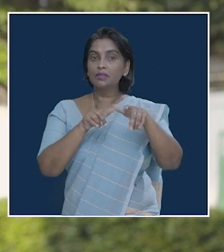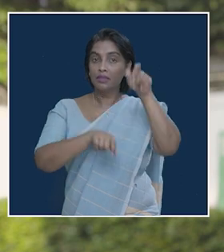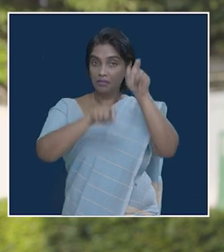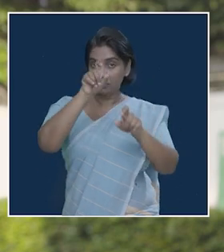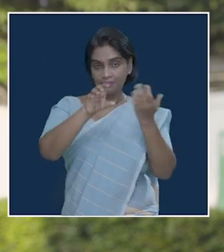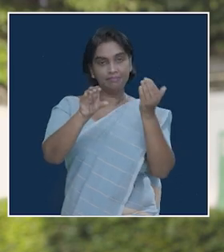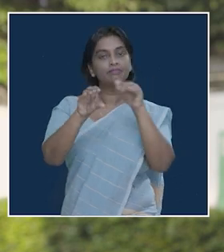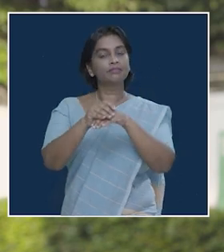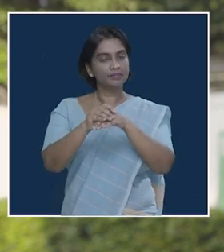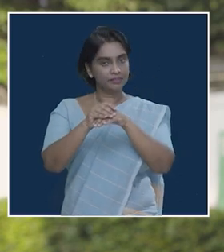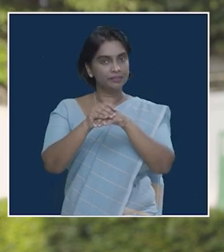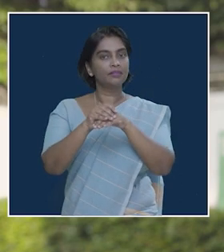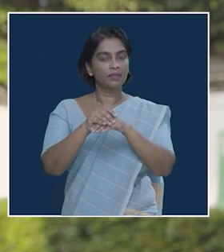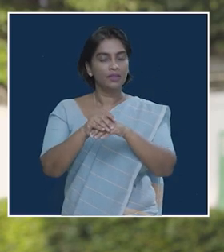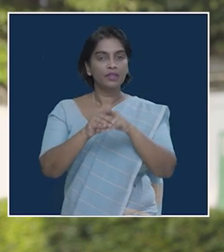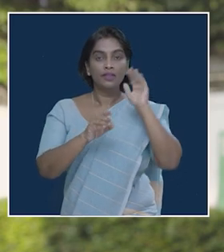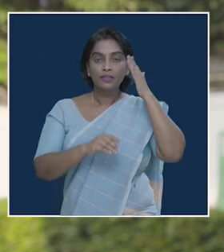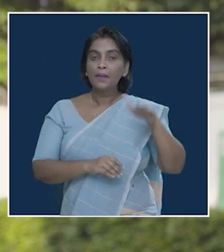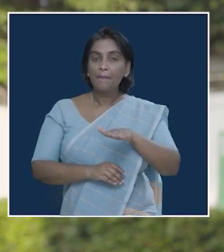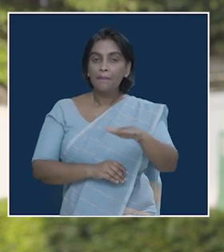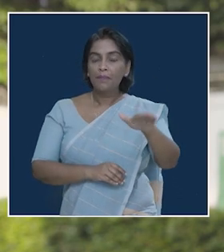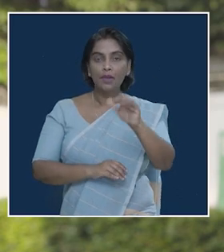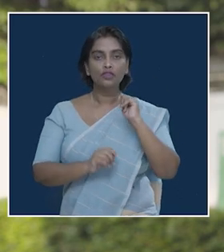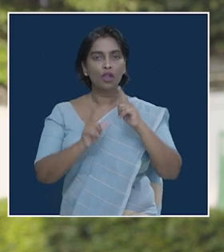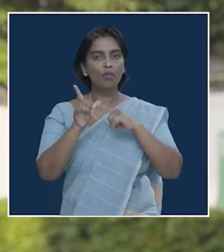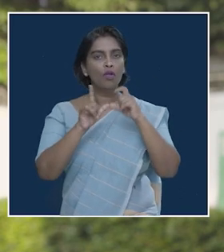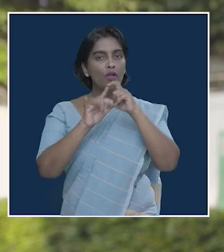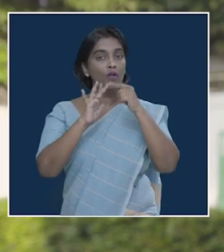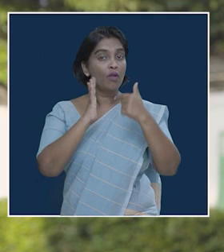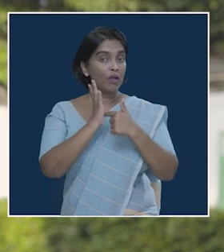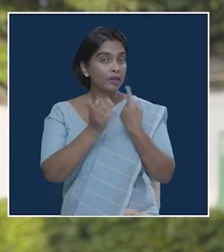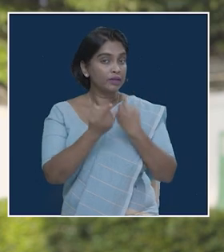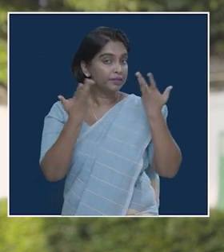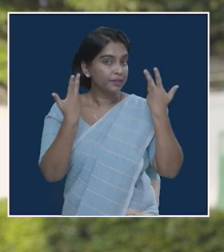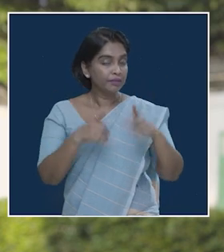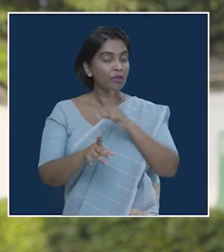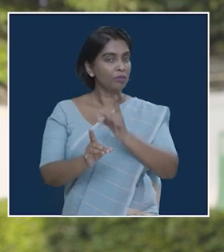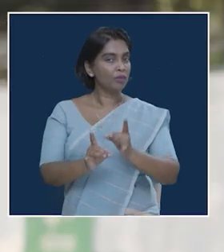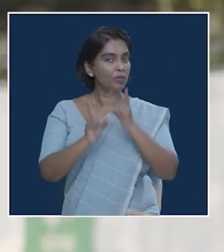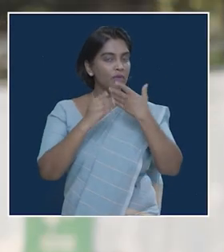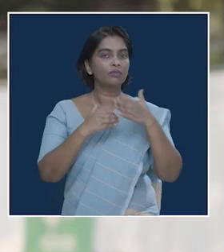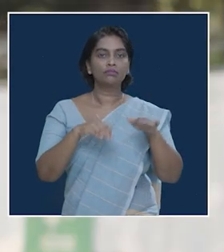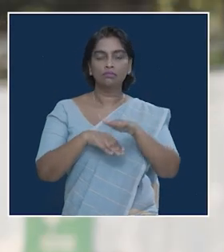place.